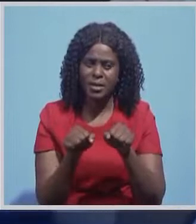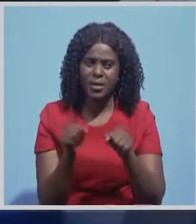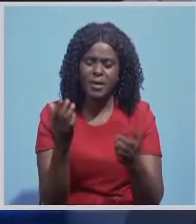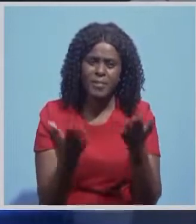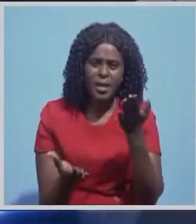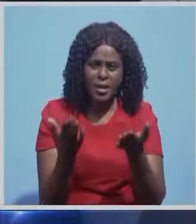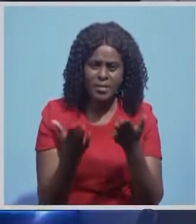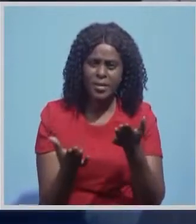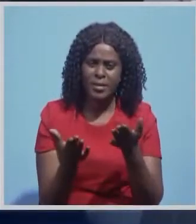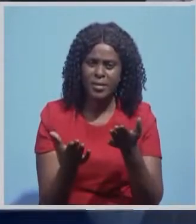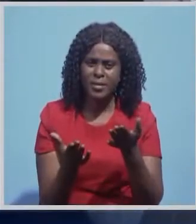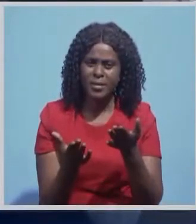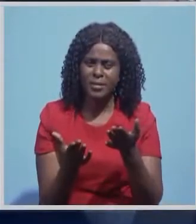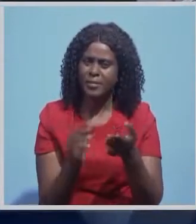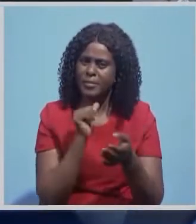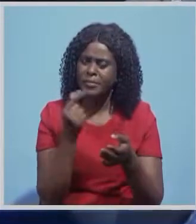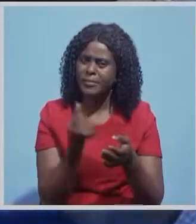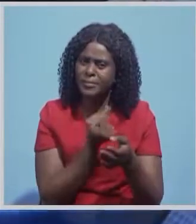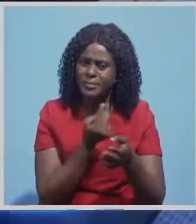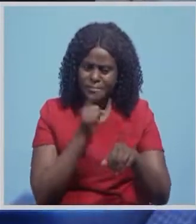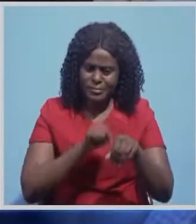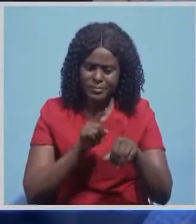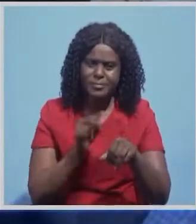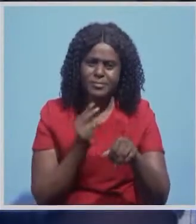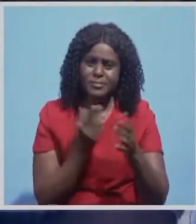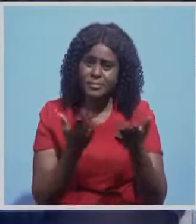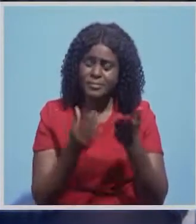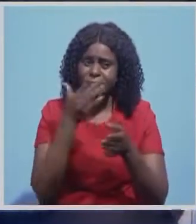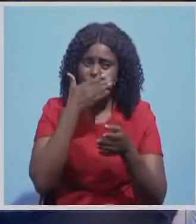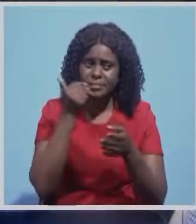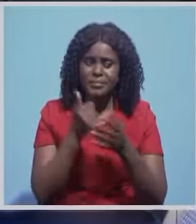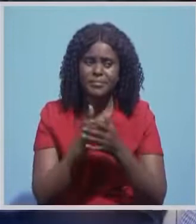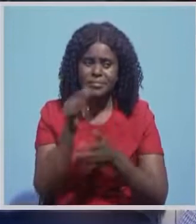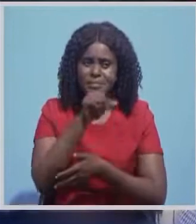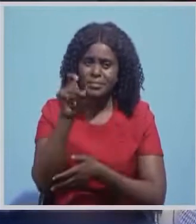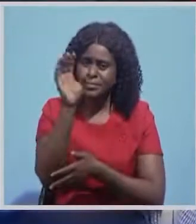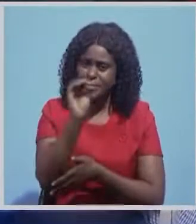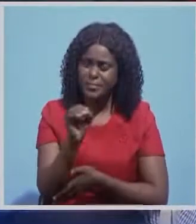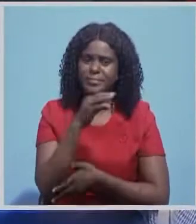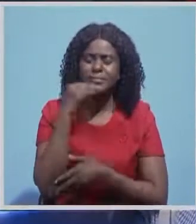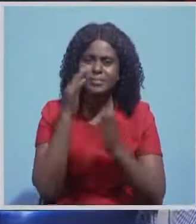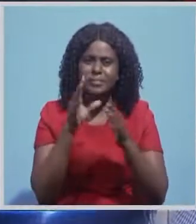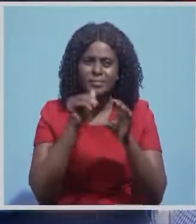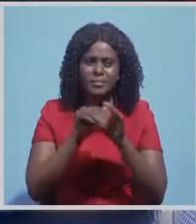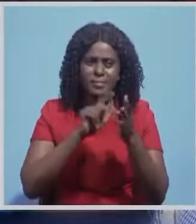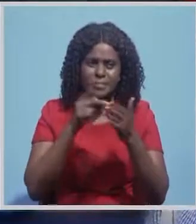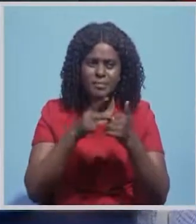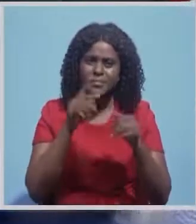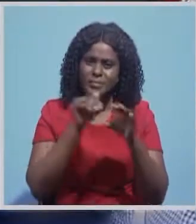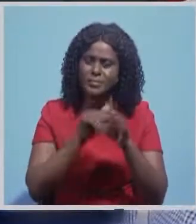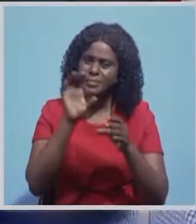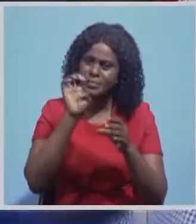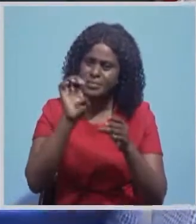work the way we worked this season, or even better. 100% of the farmers on the program on the e-voucher